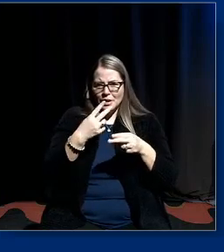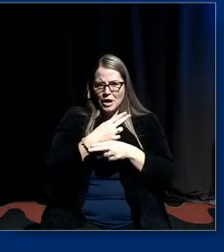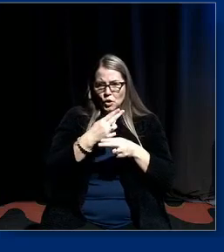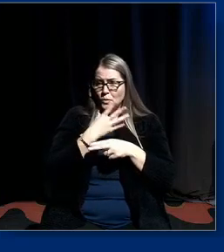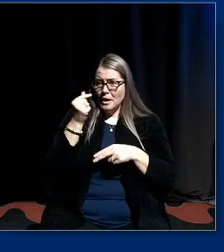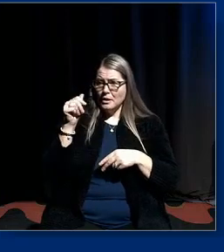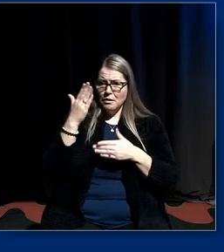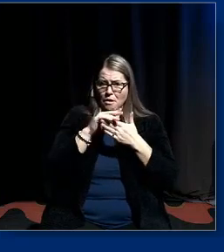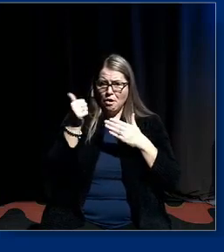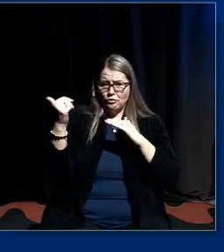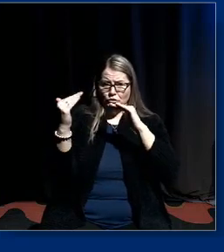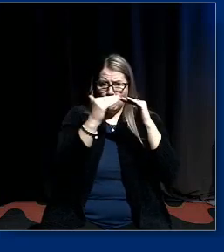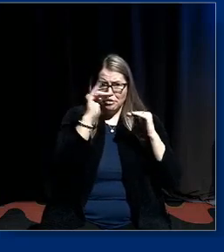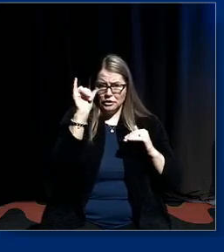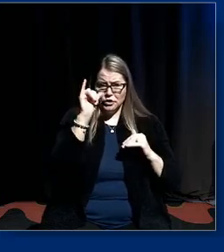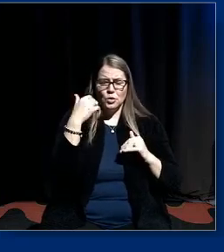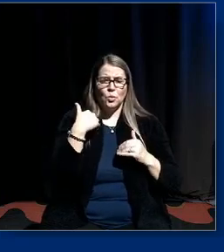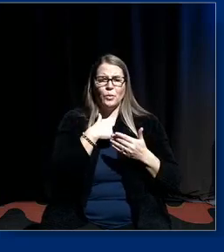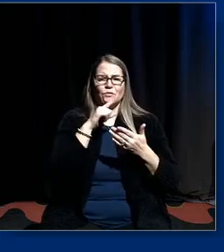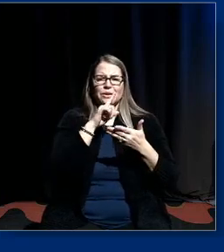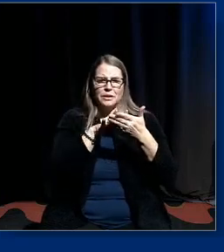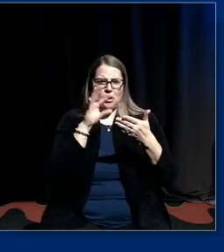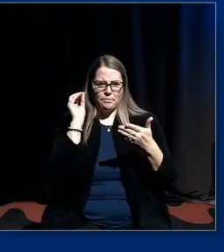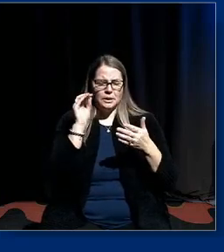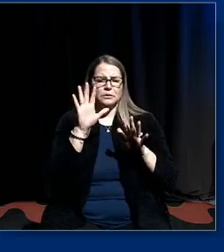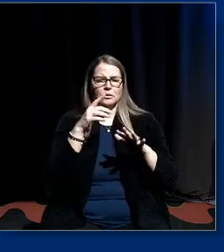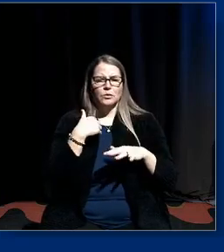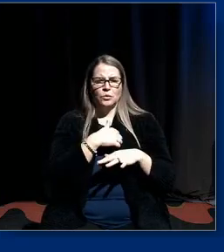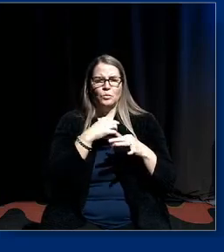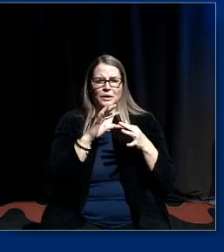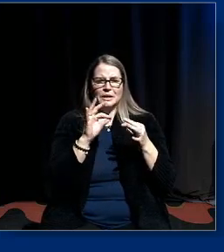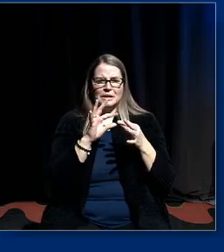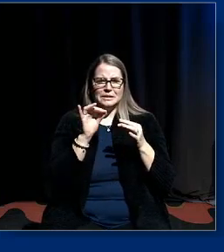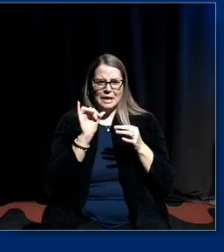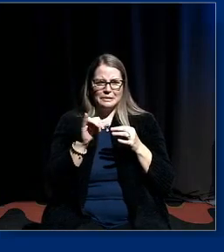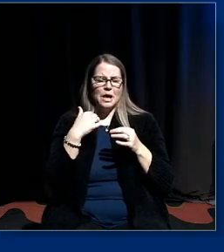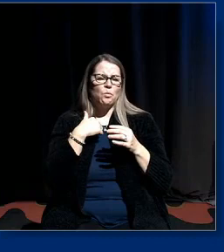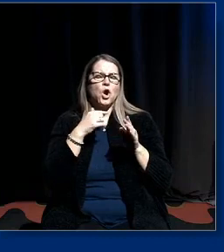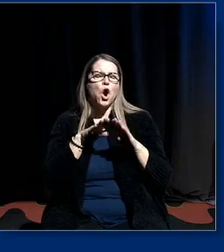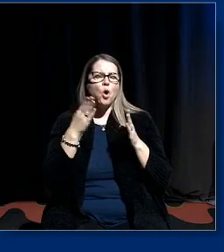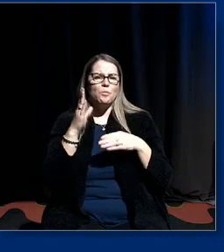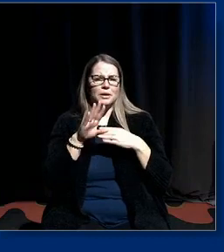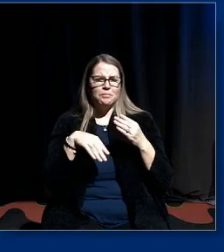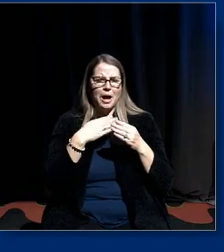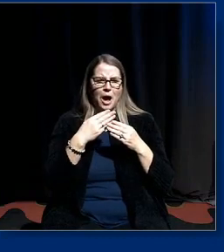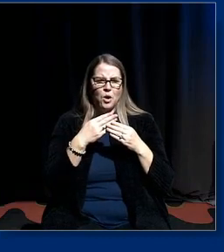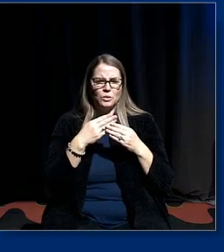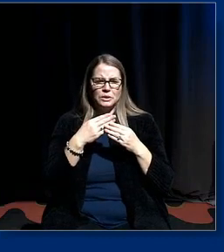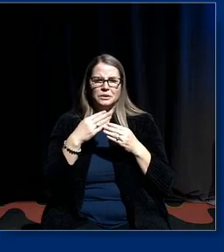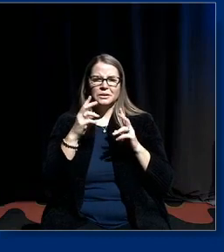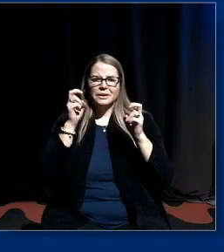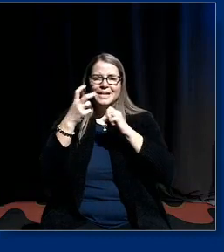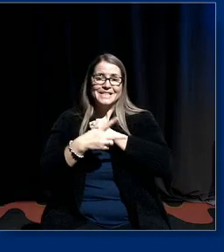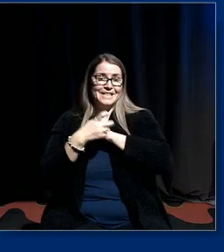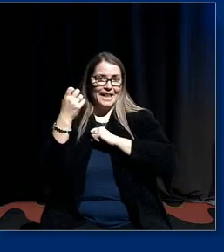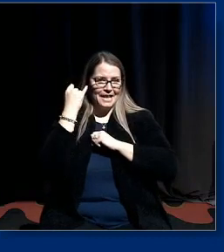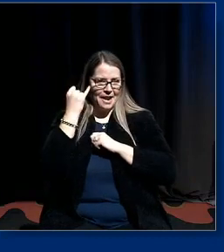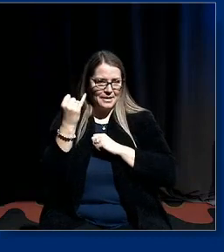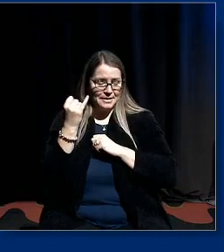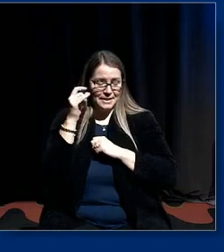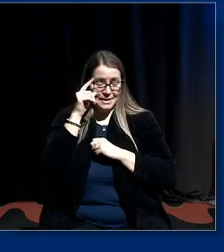was to and we actually copied and we say this we've we're we're we're very open about um stealing ideas um